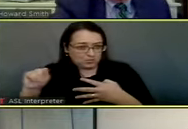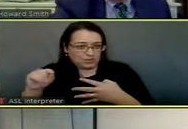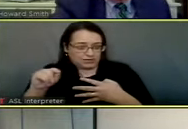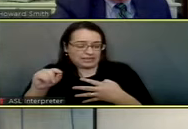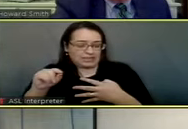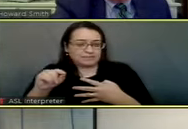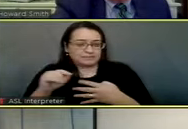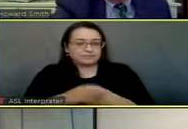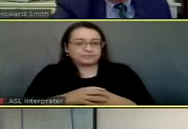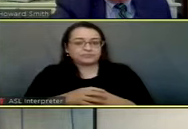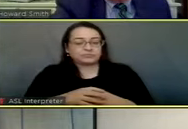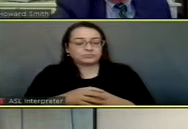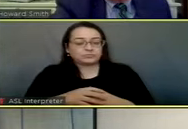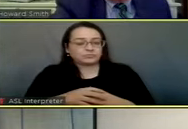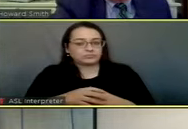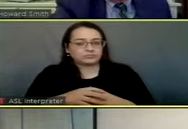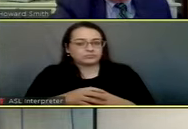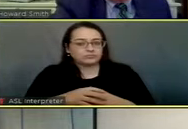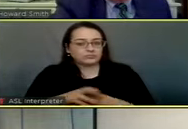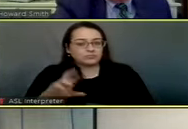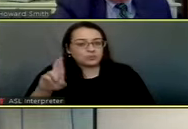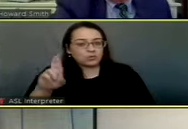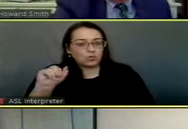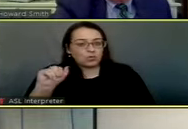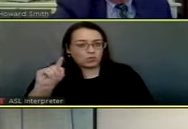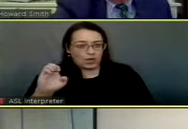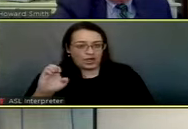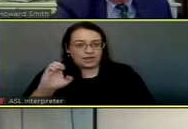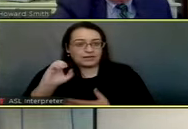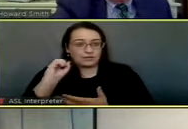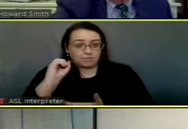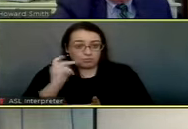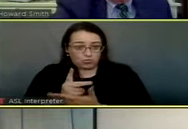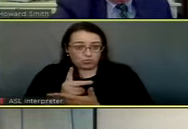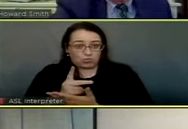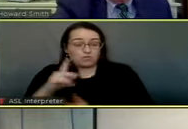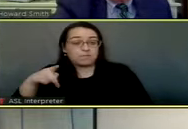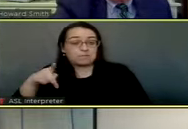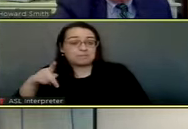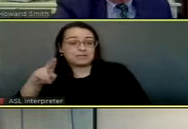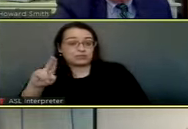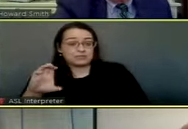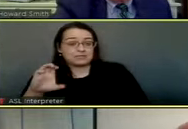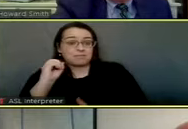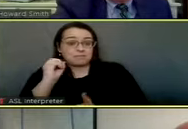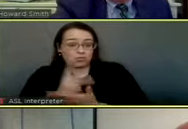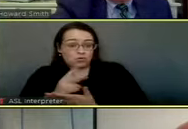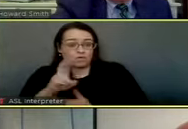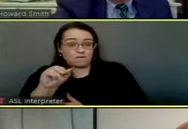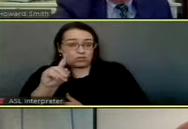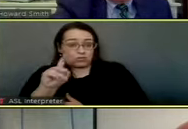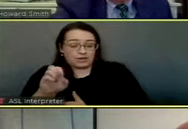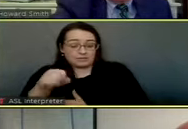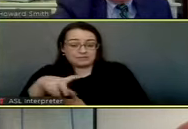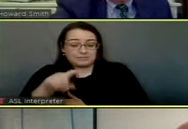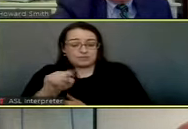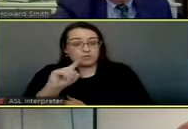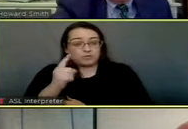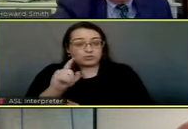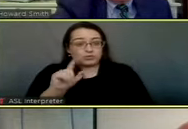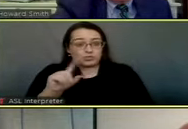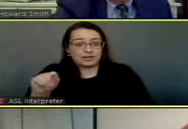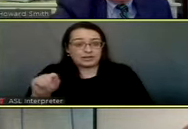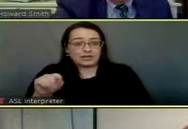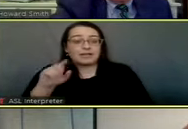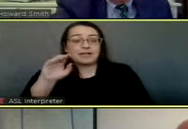So, the rate that was approved by the PUC on September 1st, 2020 is then